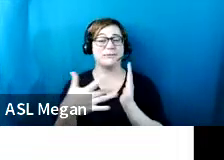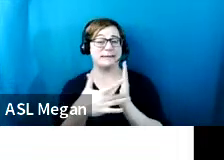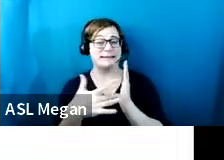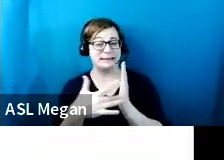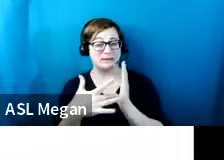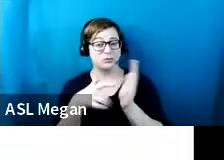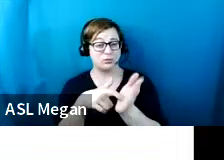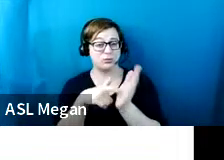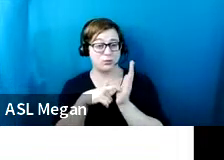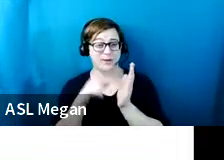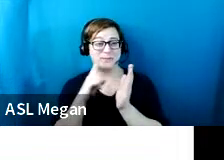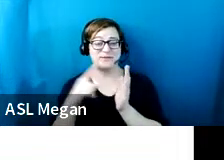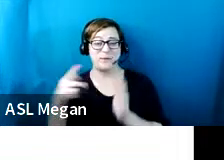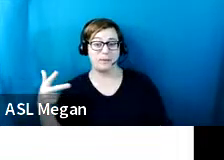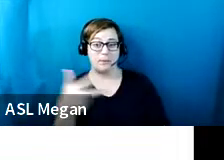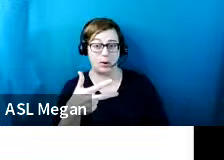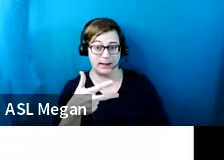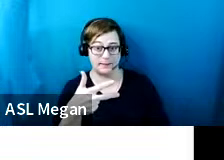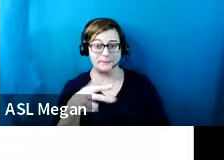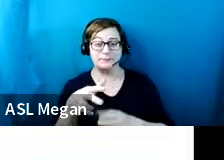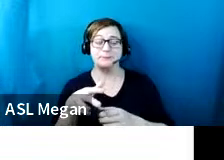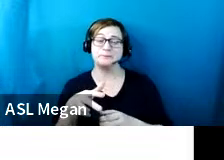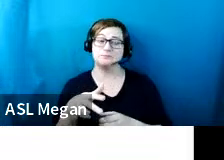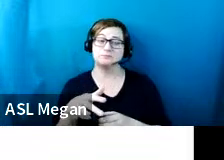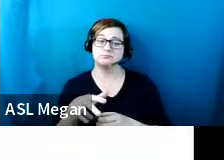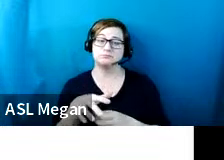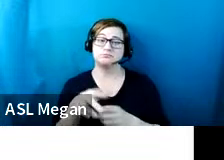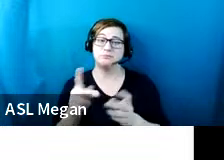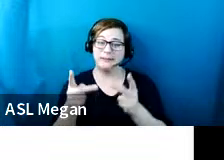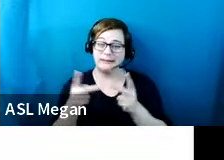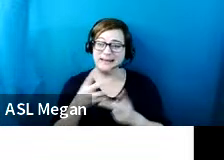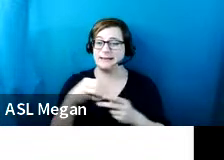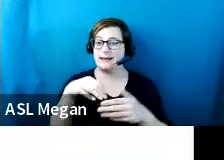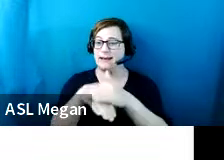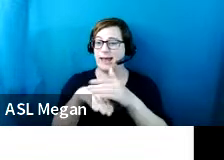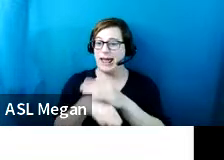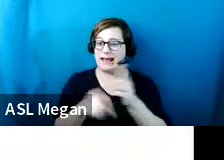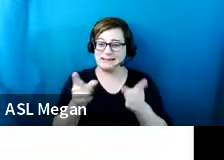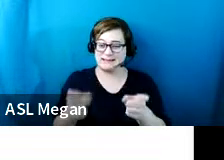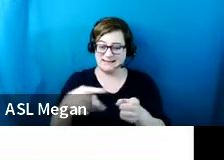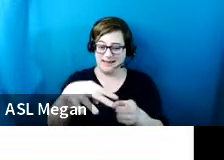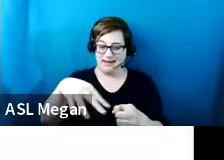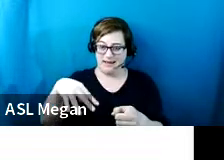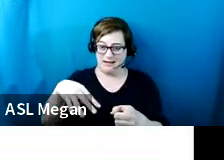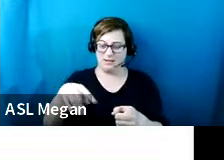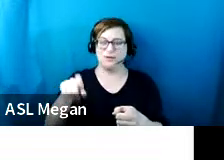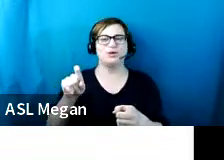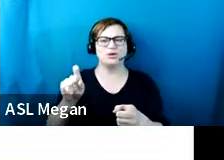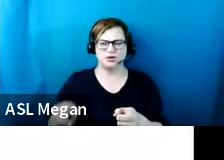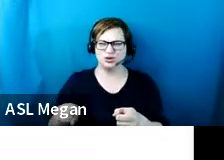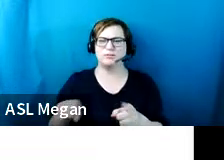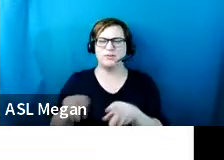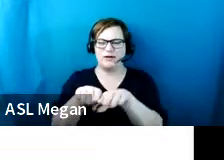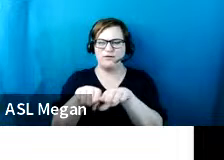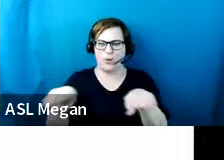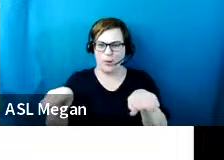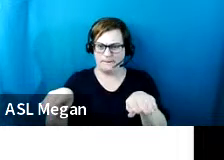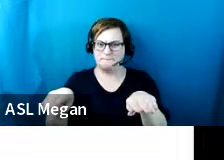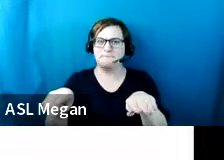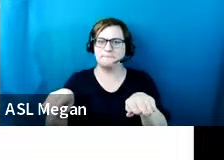pull-up spaces and the access aisles. The access aisle should be firm, stable, and slip resistant.